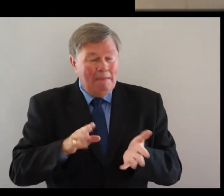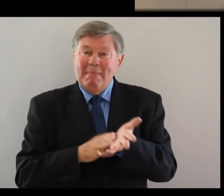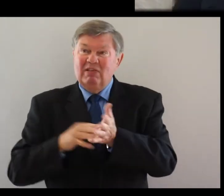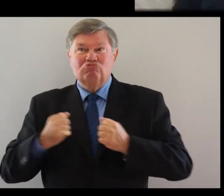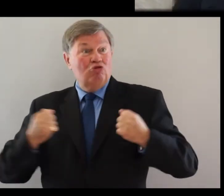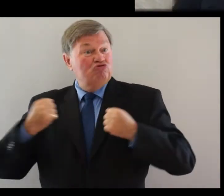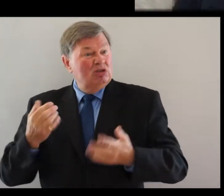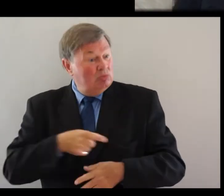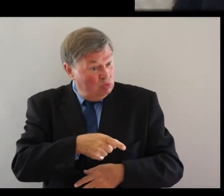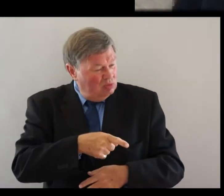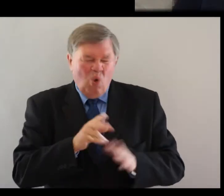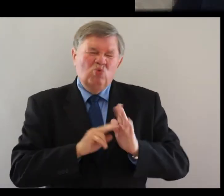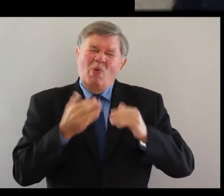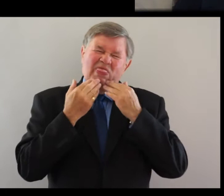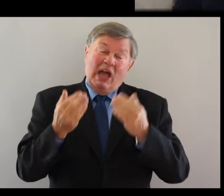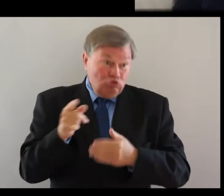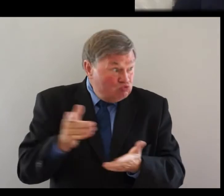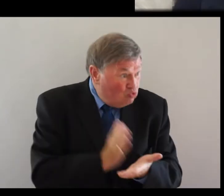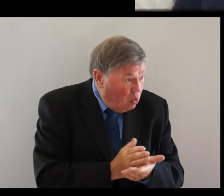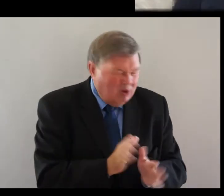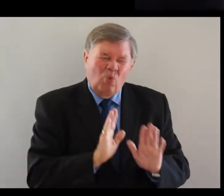I'm fine, babe. In your shop? Yeah, okay.